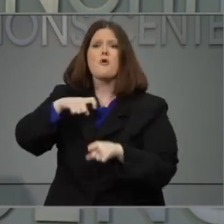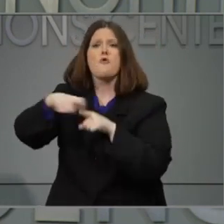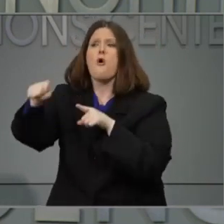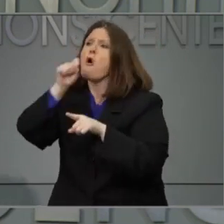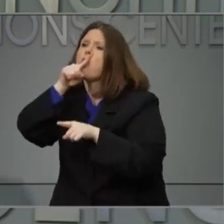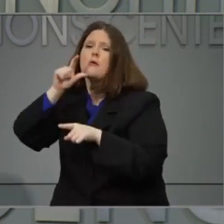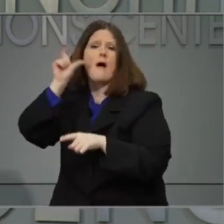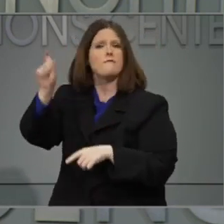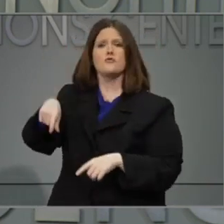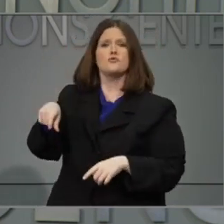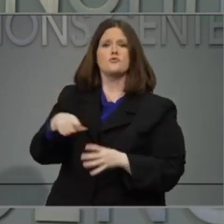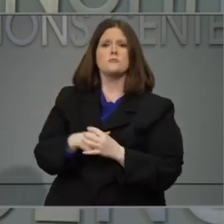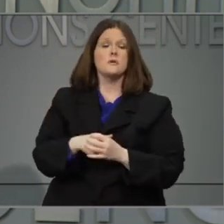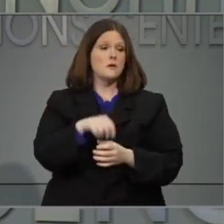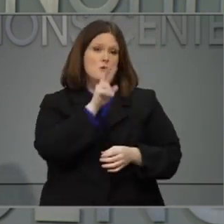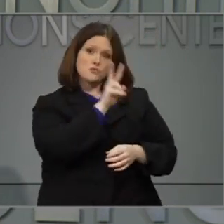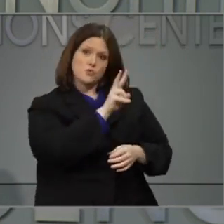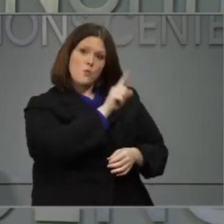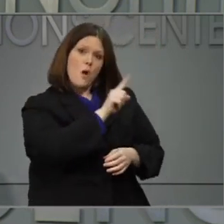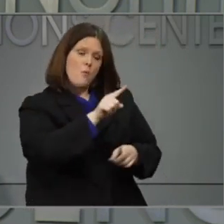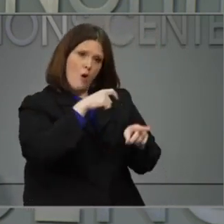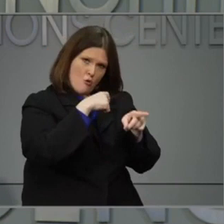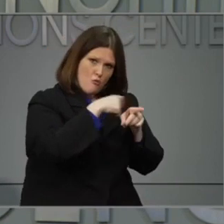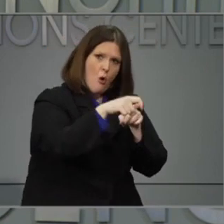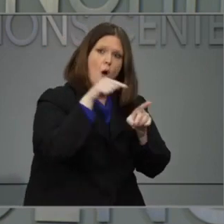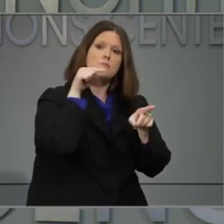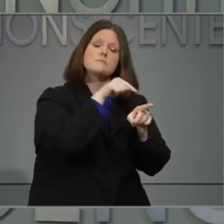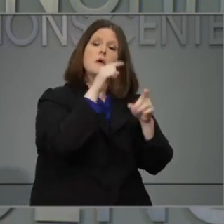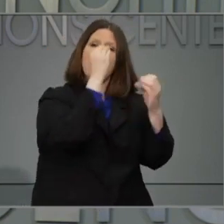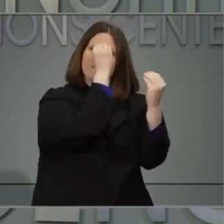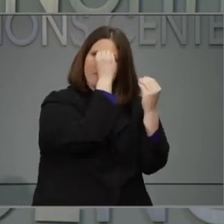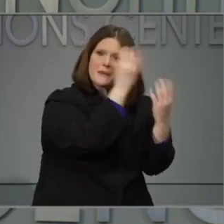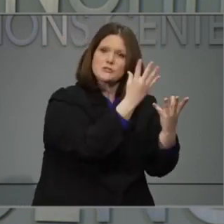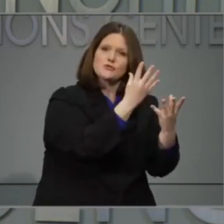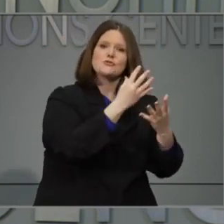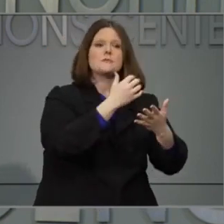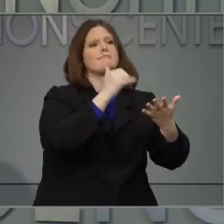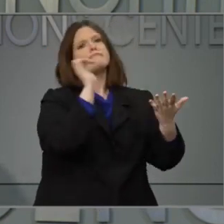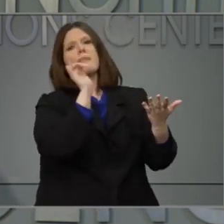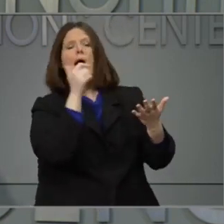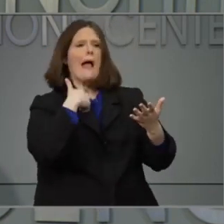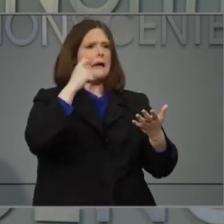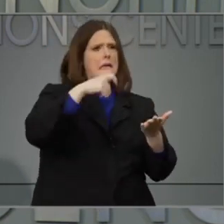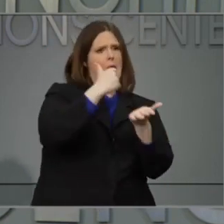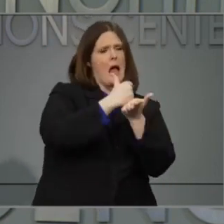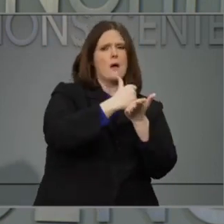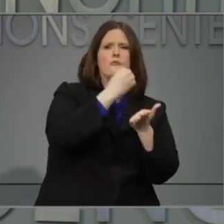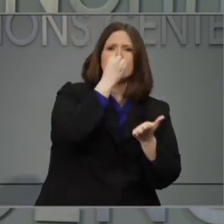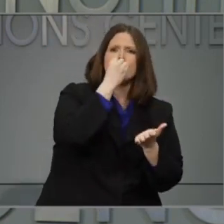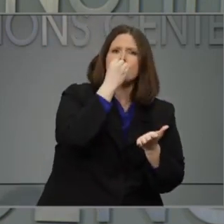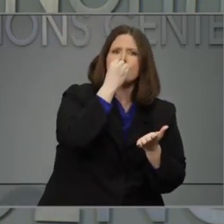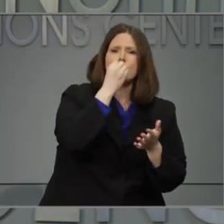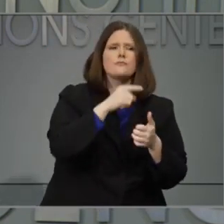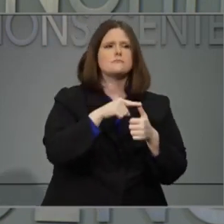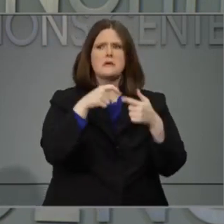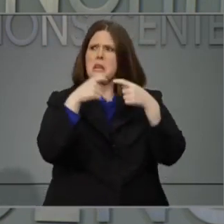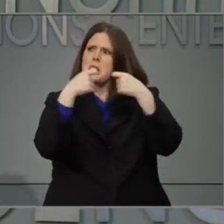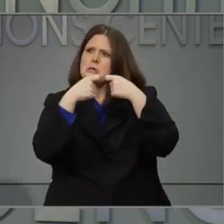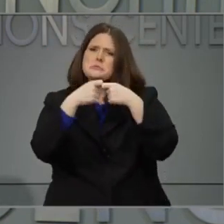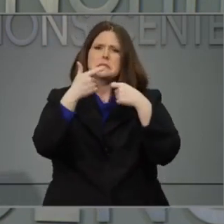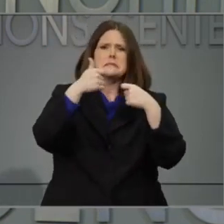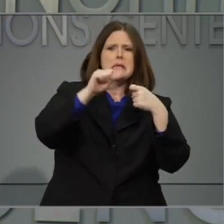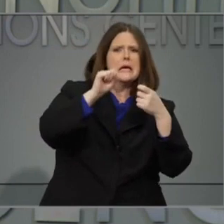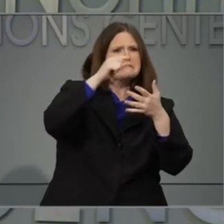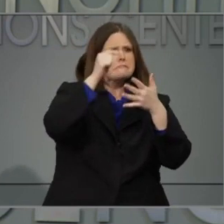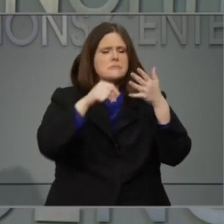2-1-1 is the place to call for information or help with resources like food, utilities, childcare, and other